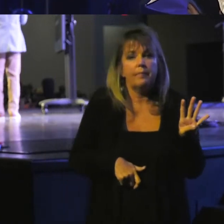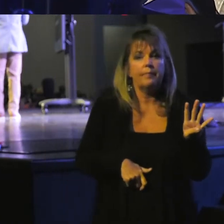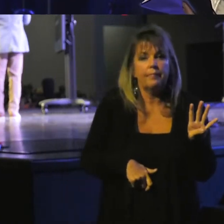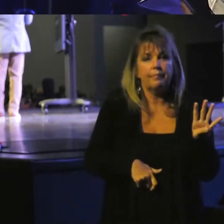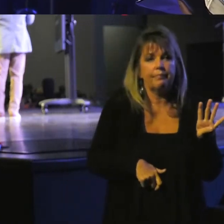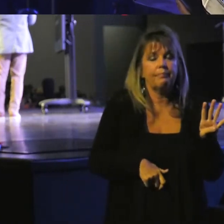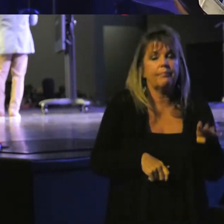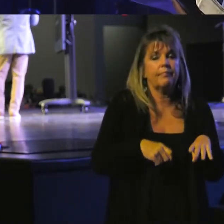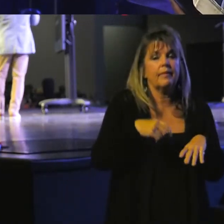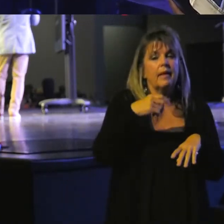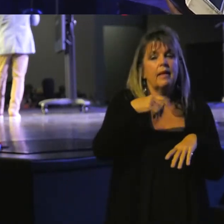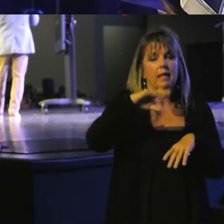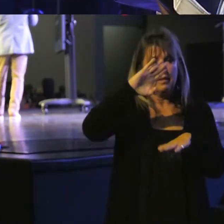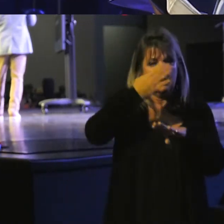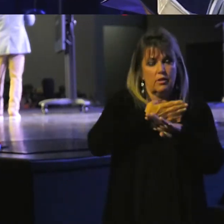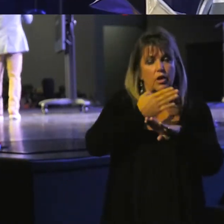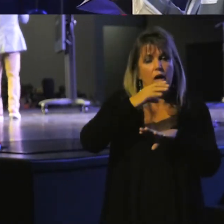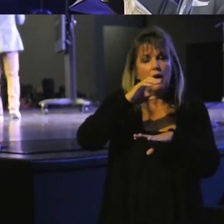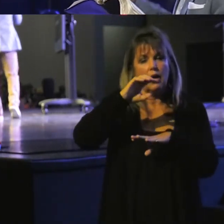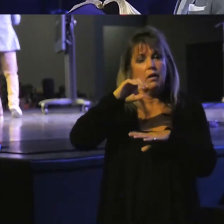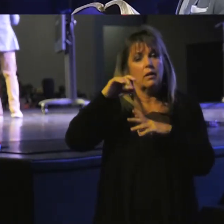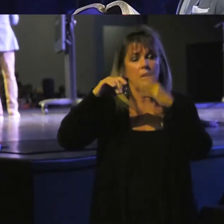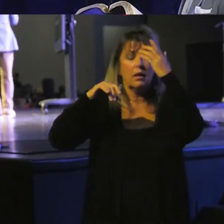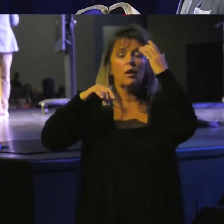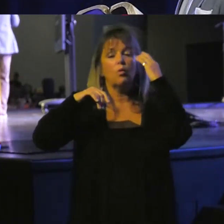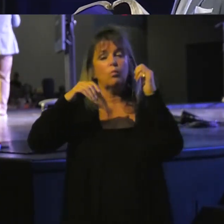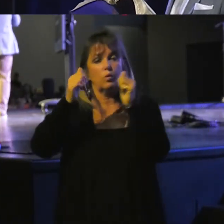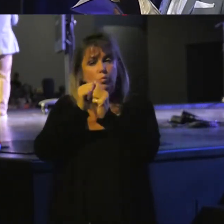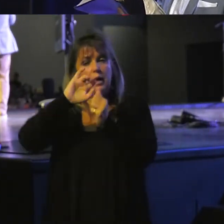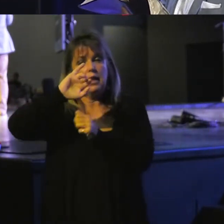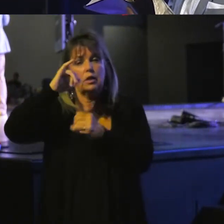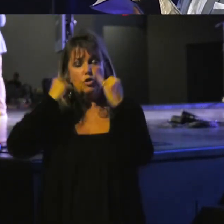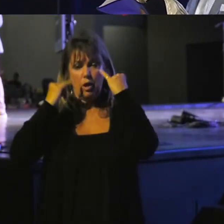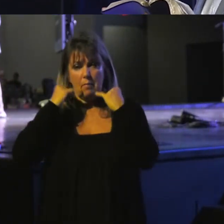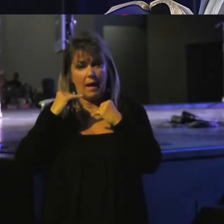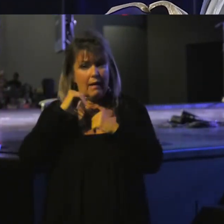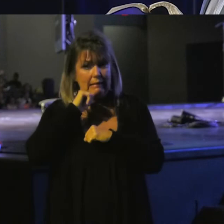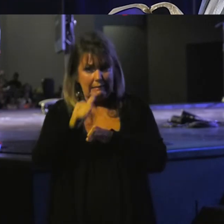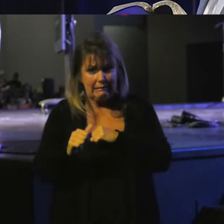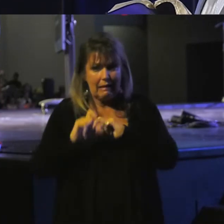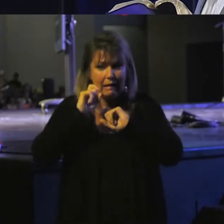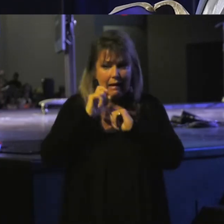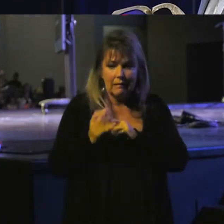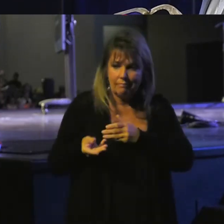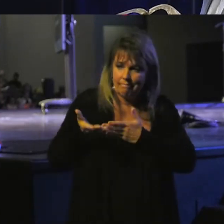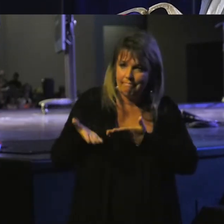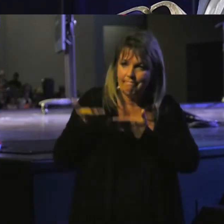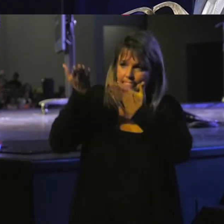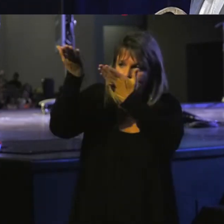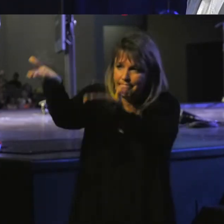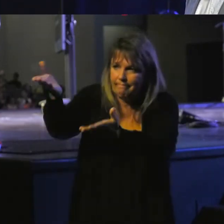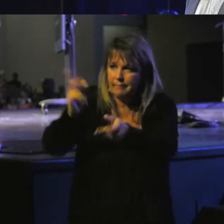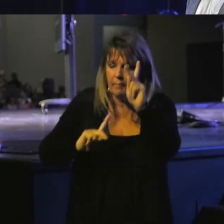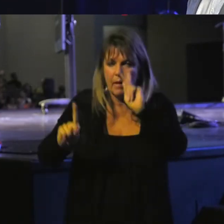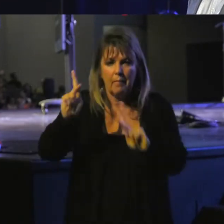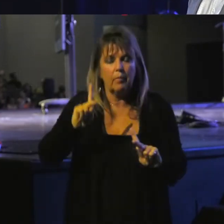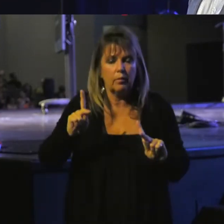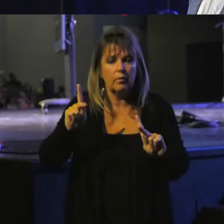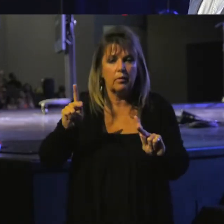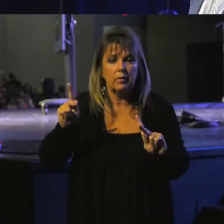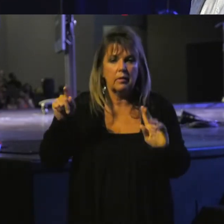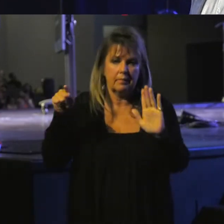Heakim, the son of Shaphan, was with Jeremiah so that he was not given over to the people to be put